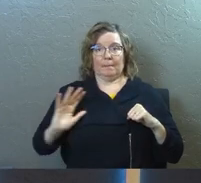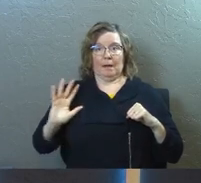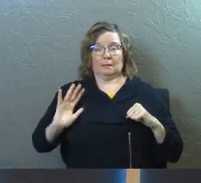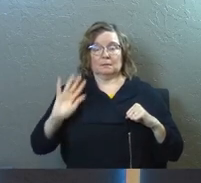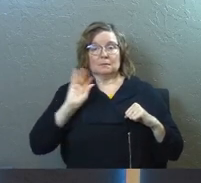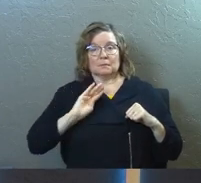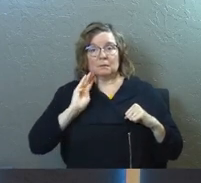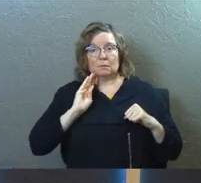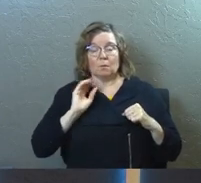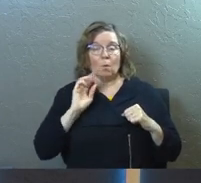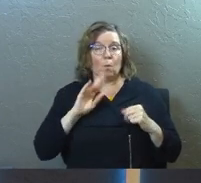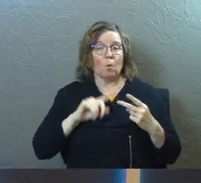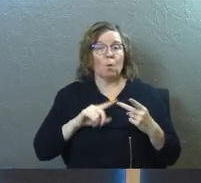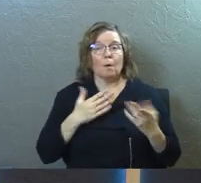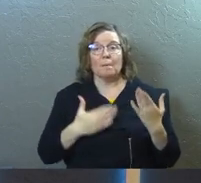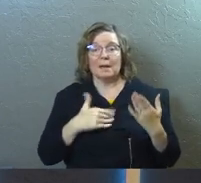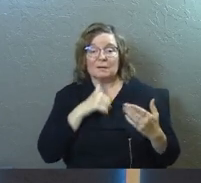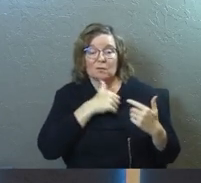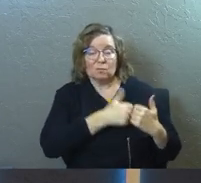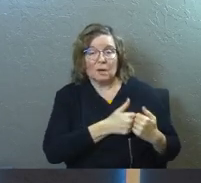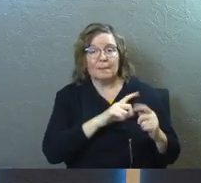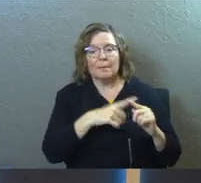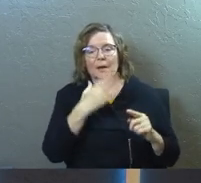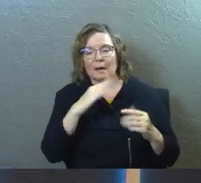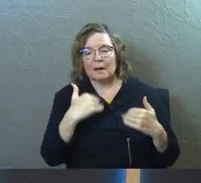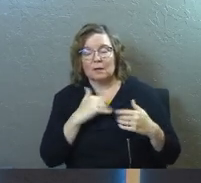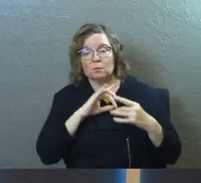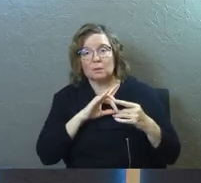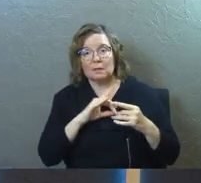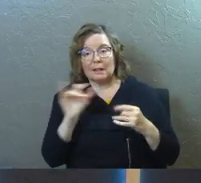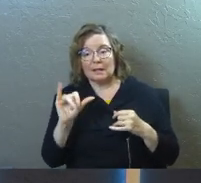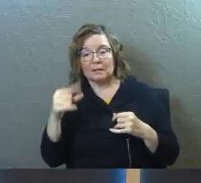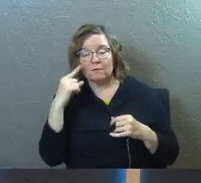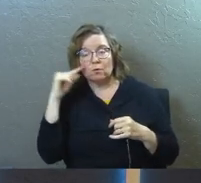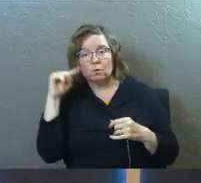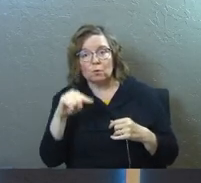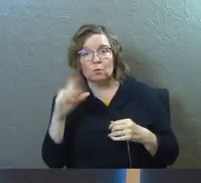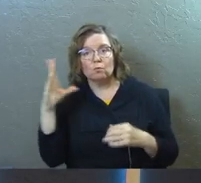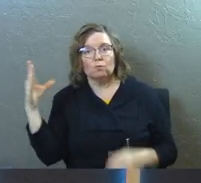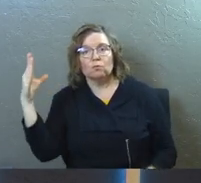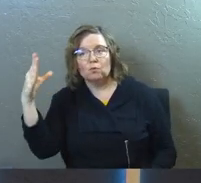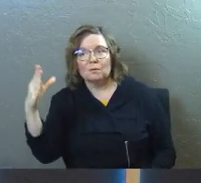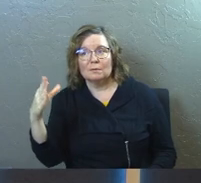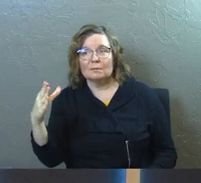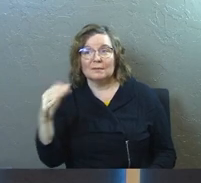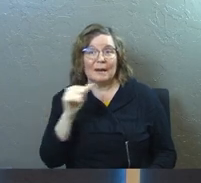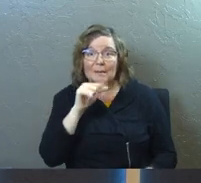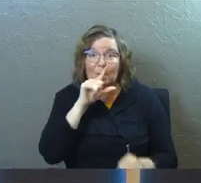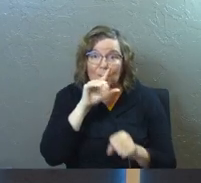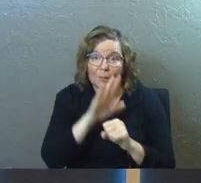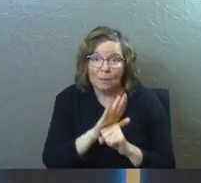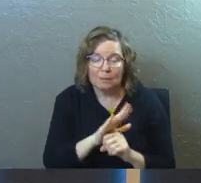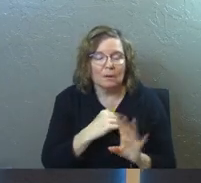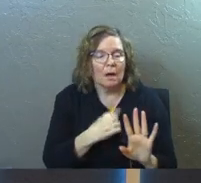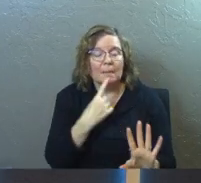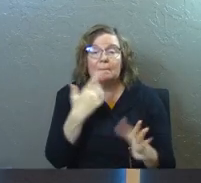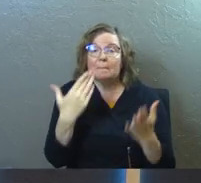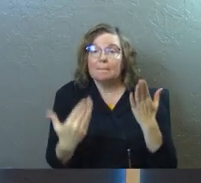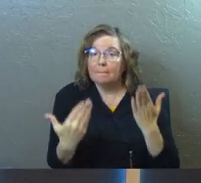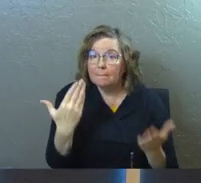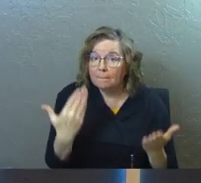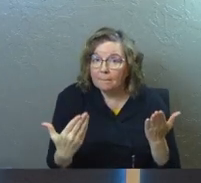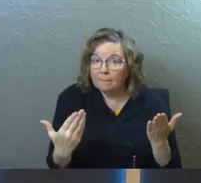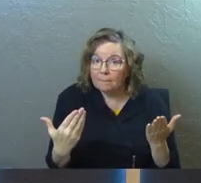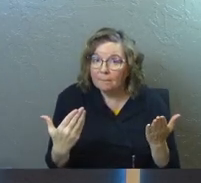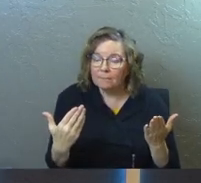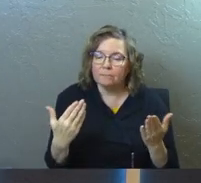you're in a spot right now where you're not in one of those relationships, but God's got a relationship like this for you in the future. I'm not making any promises. I'm just saying he might.